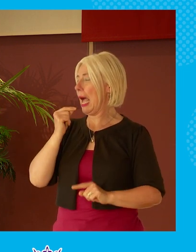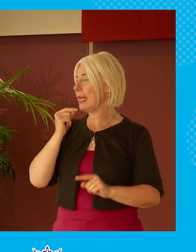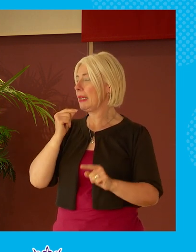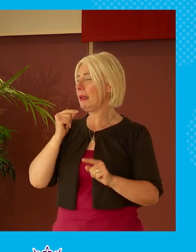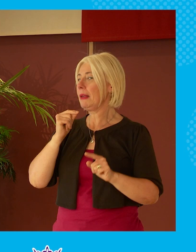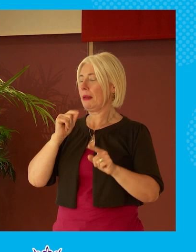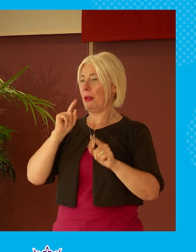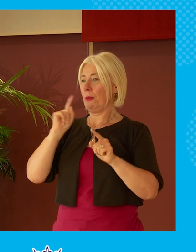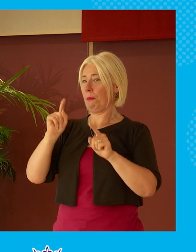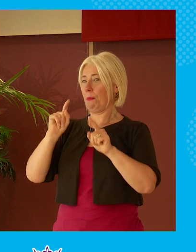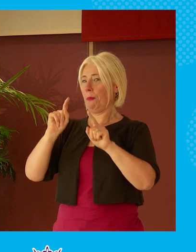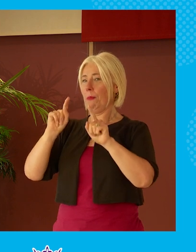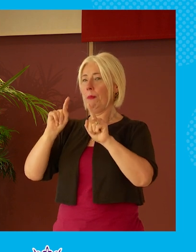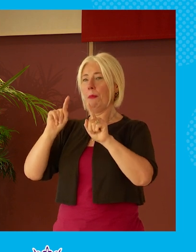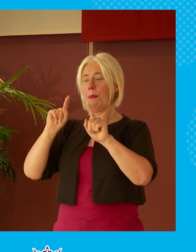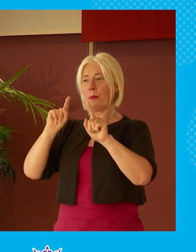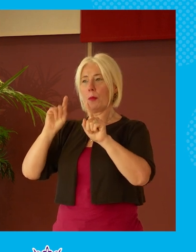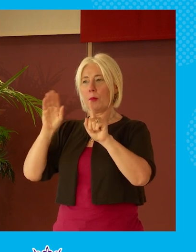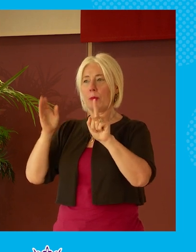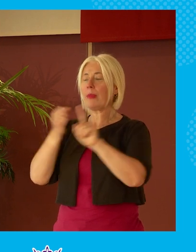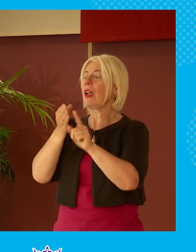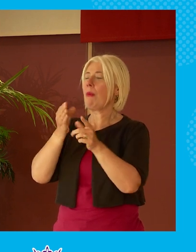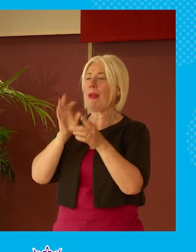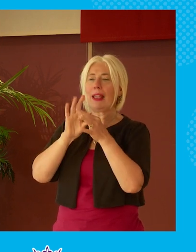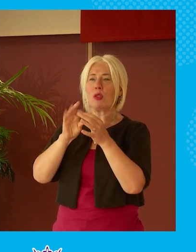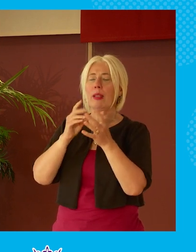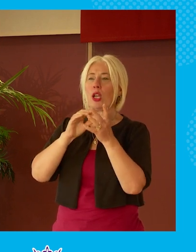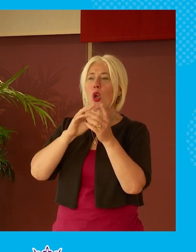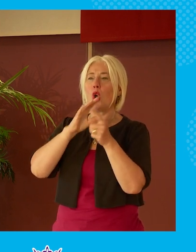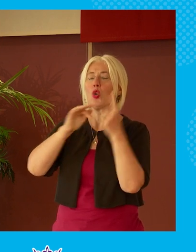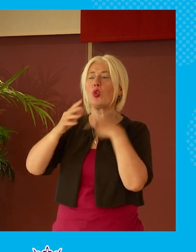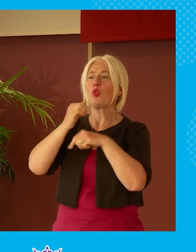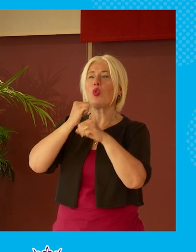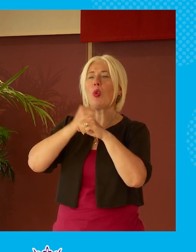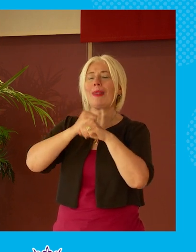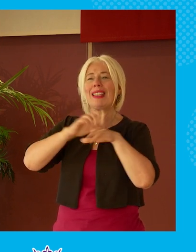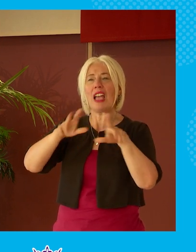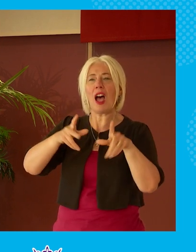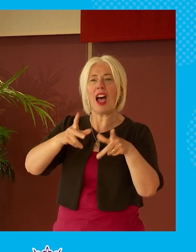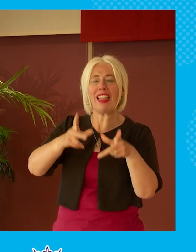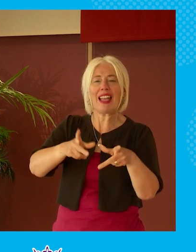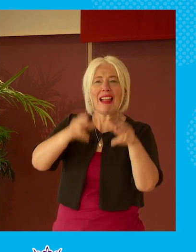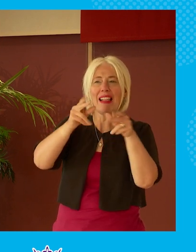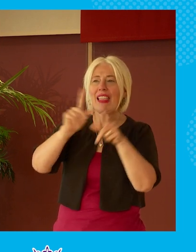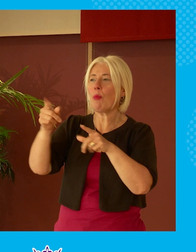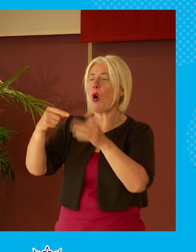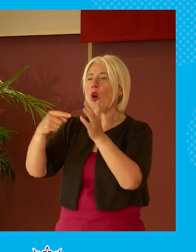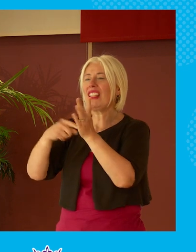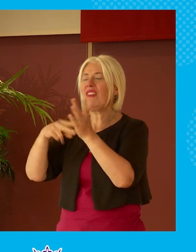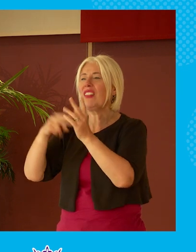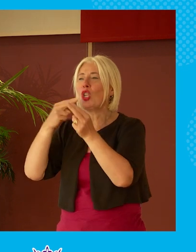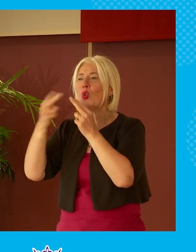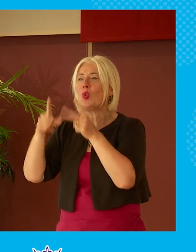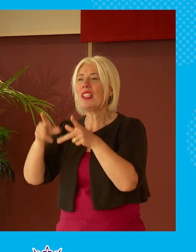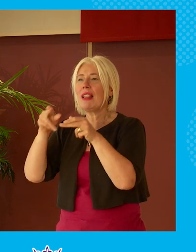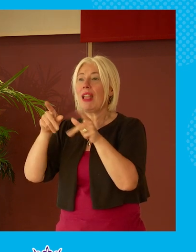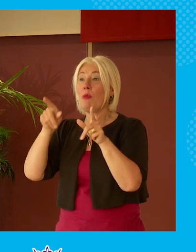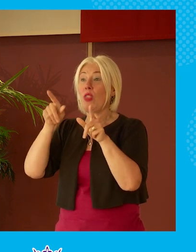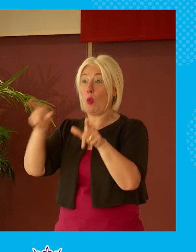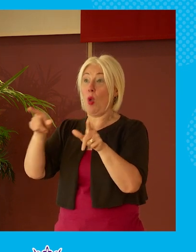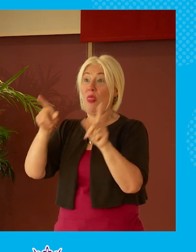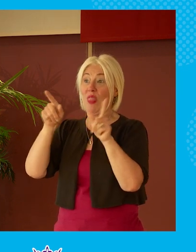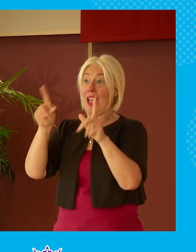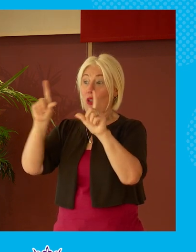towards um the the social media clip or the or the broadcast media um clip i that point about